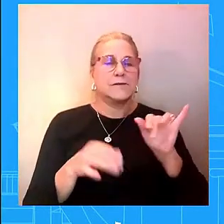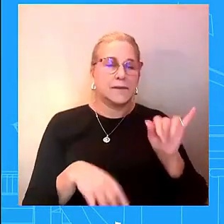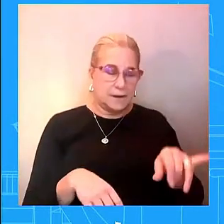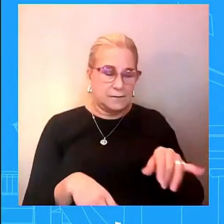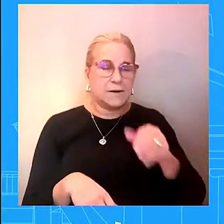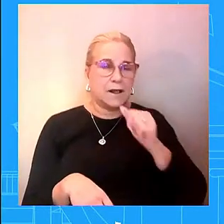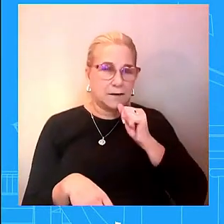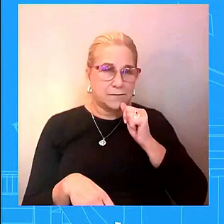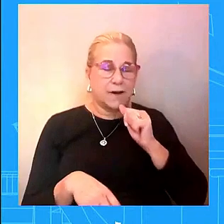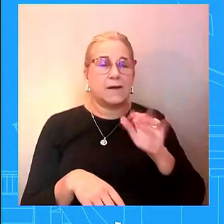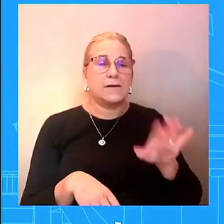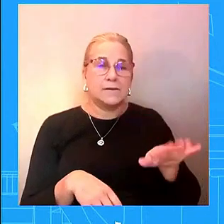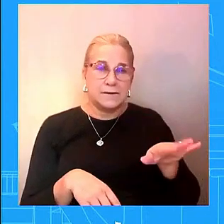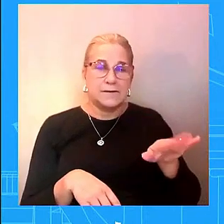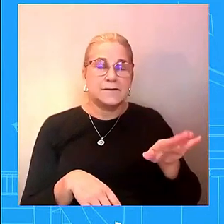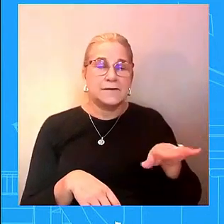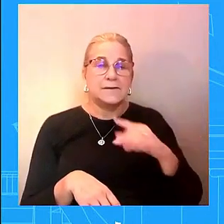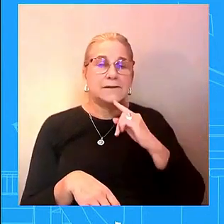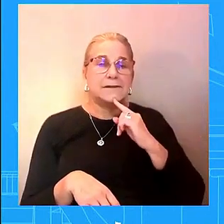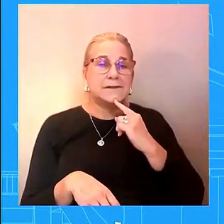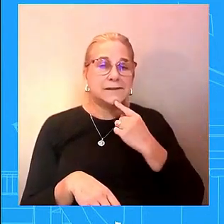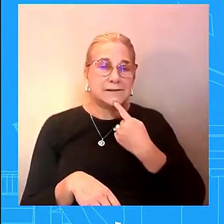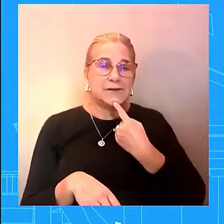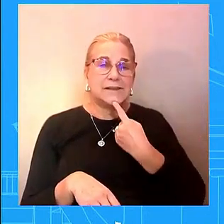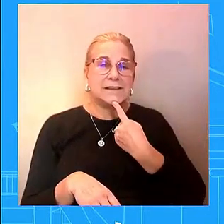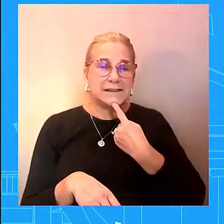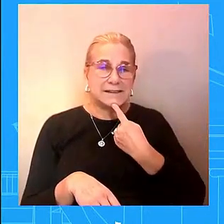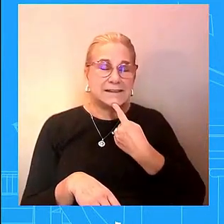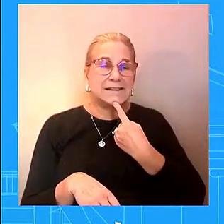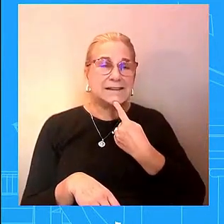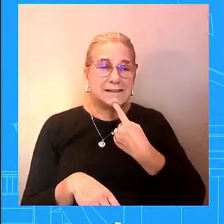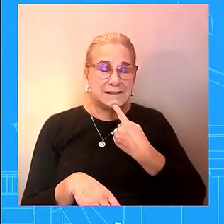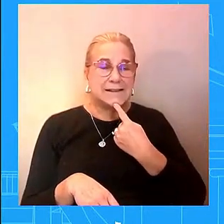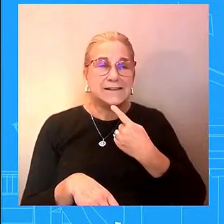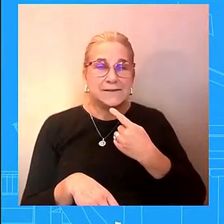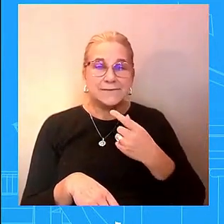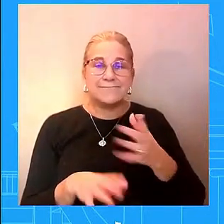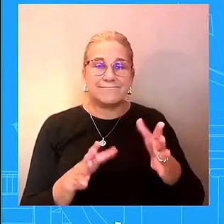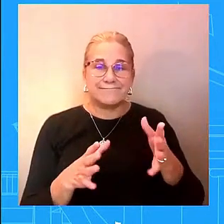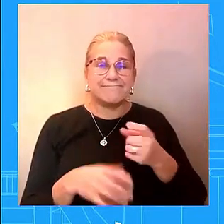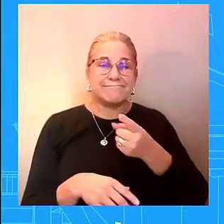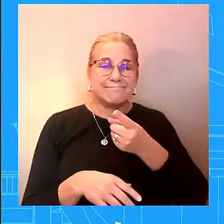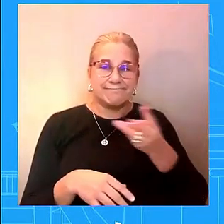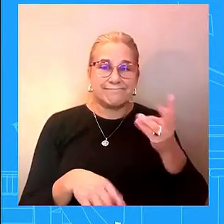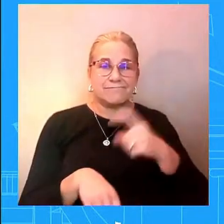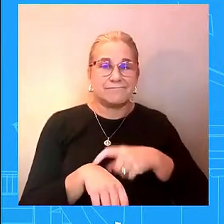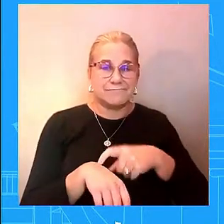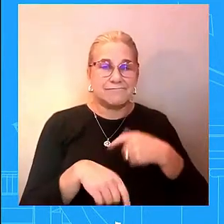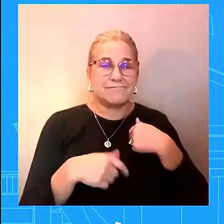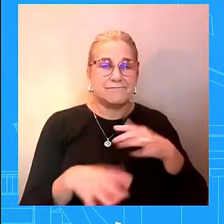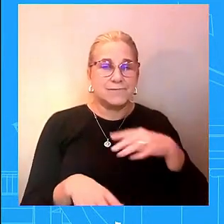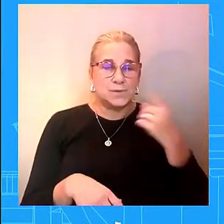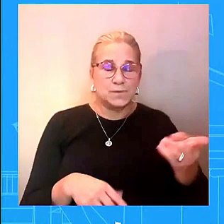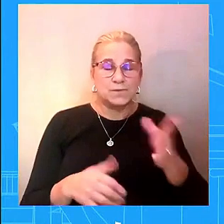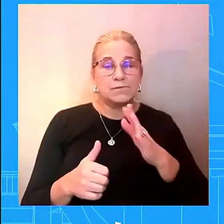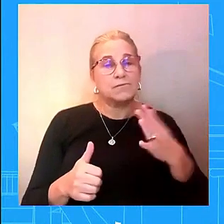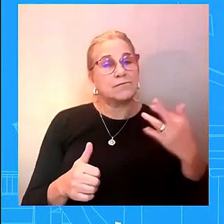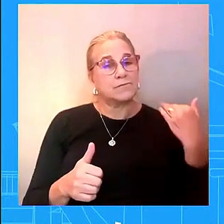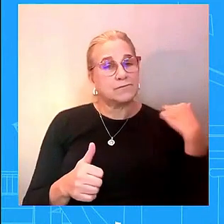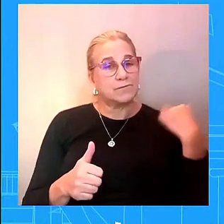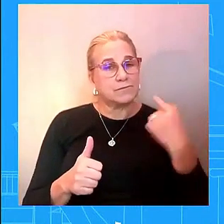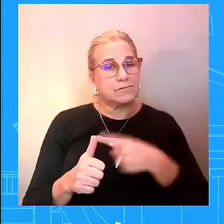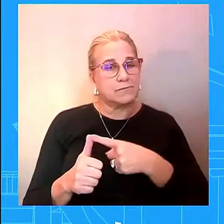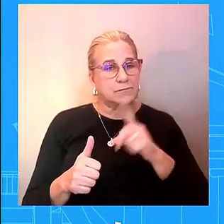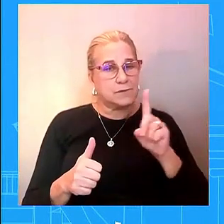as i've said many times already we're very concerned uh this this is why the dod this is why ic this is why doj are all looking